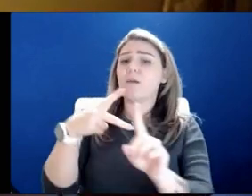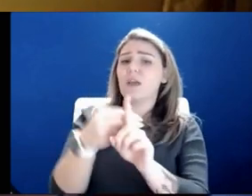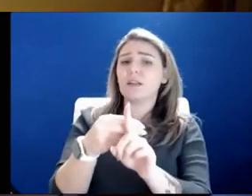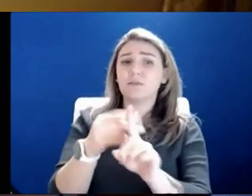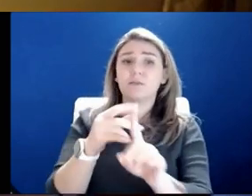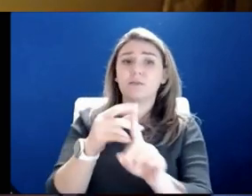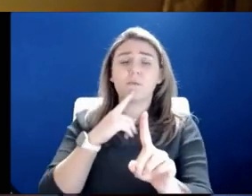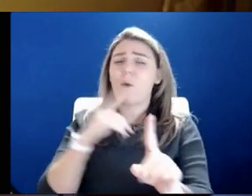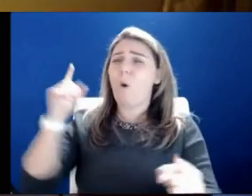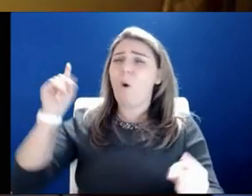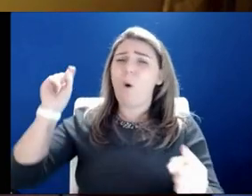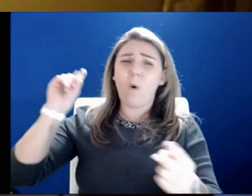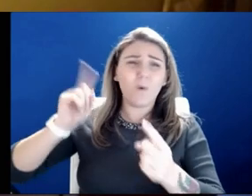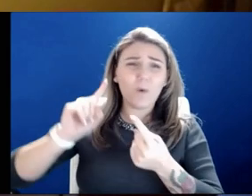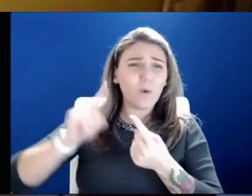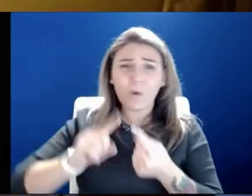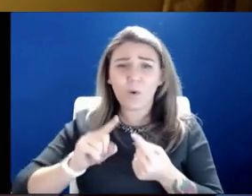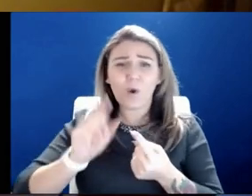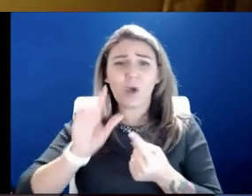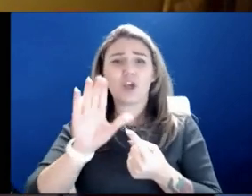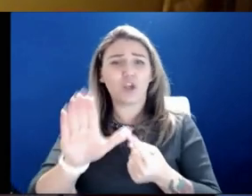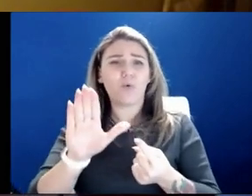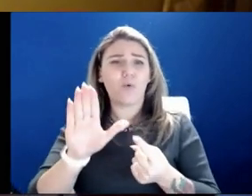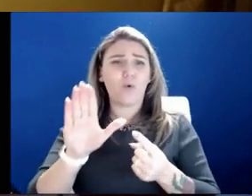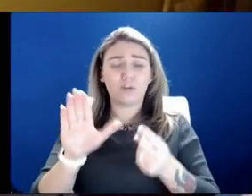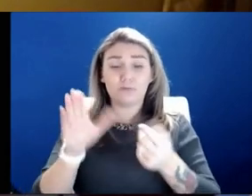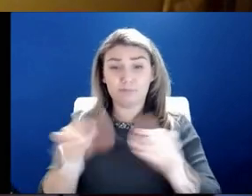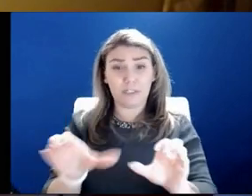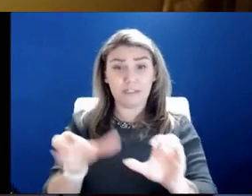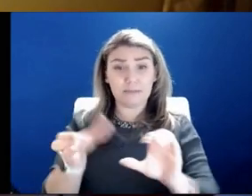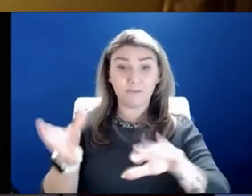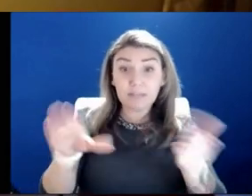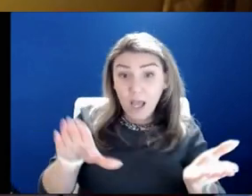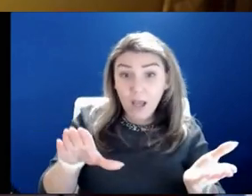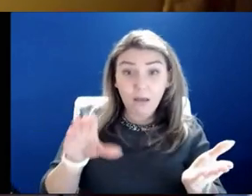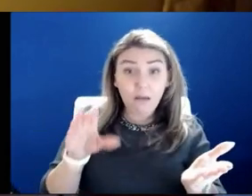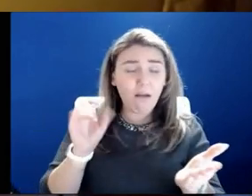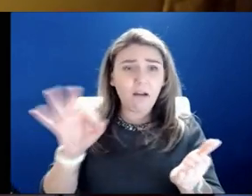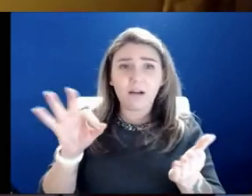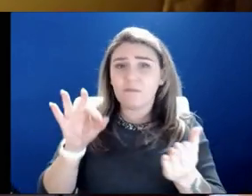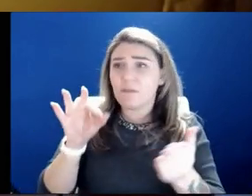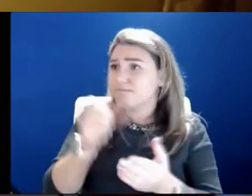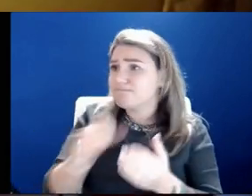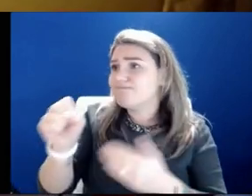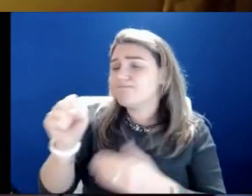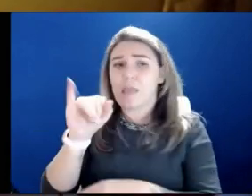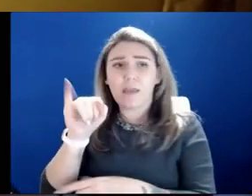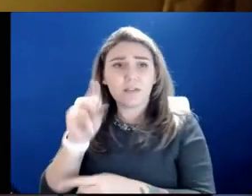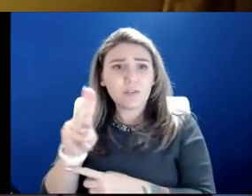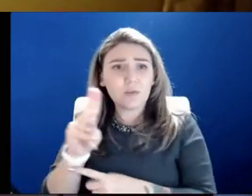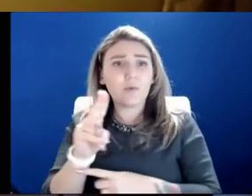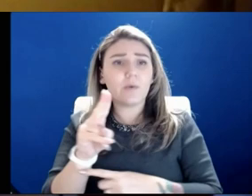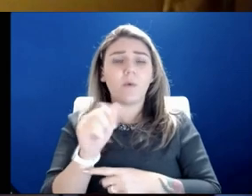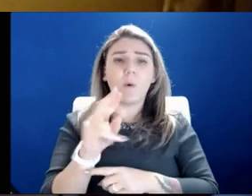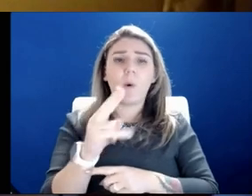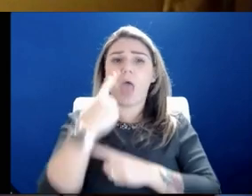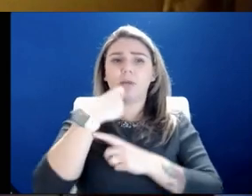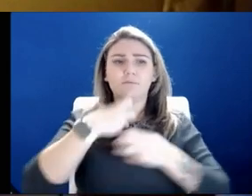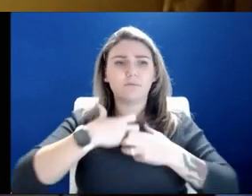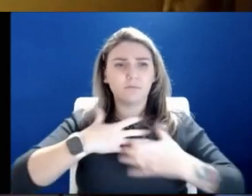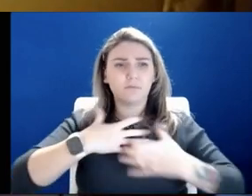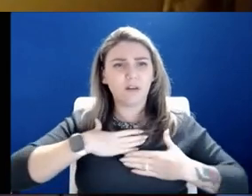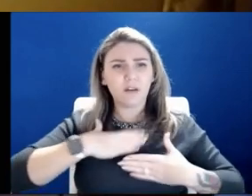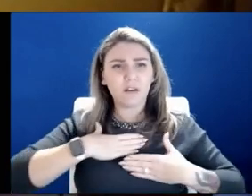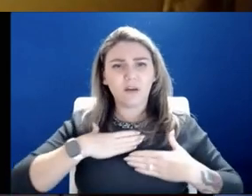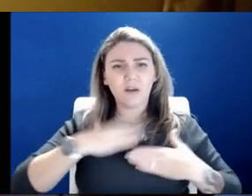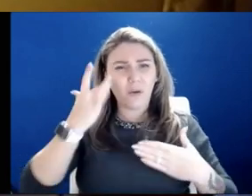reduces your likelihood of dying, of being in an ICU, of being intubated, why don't you